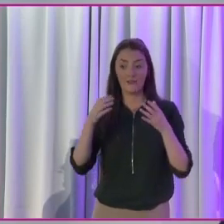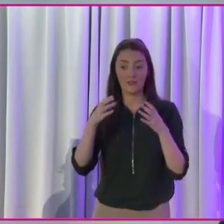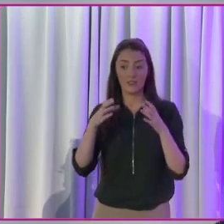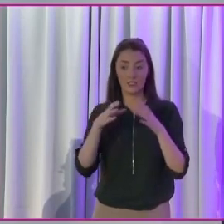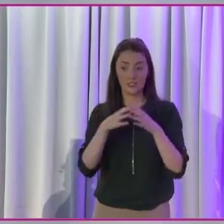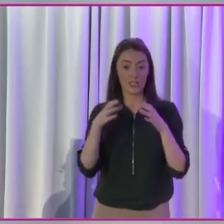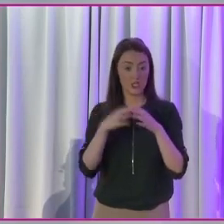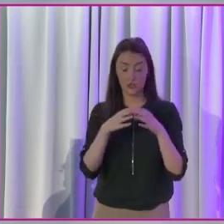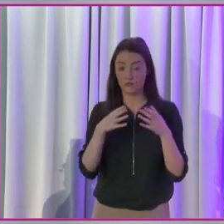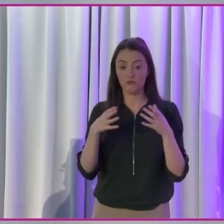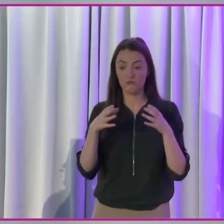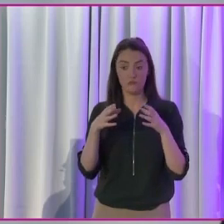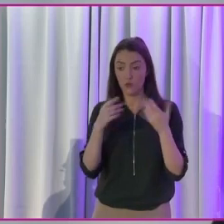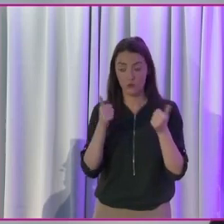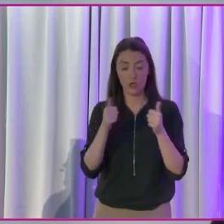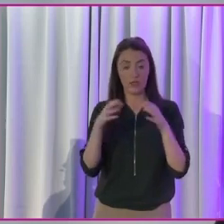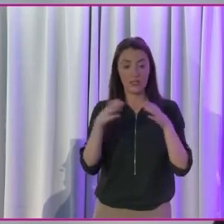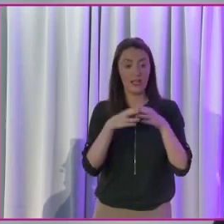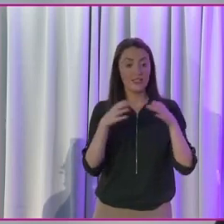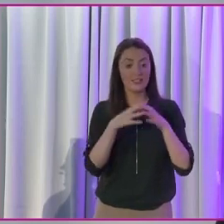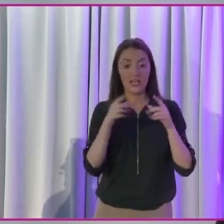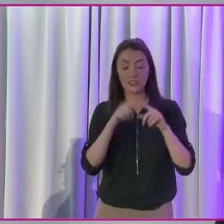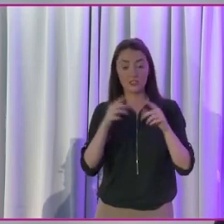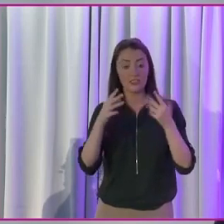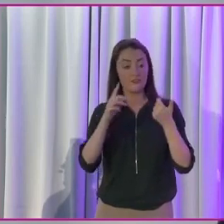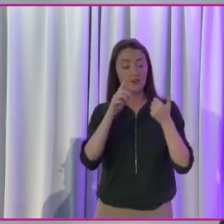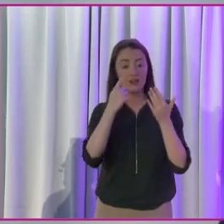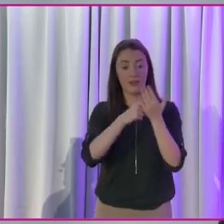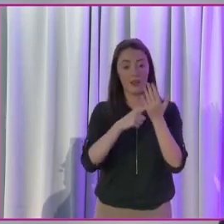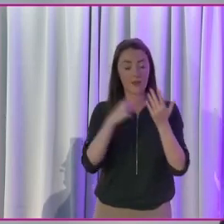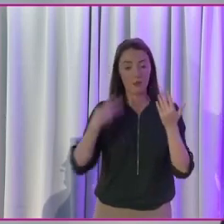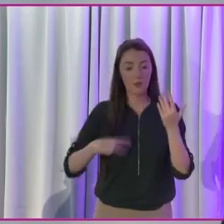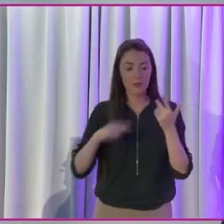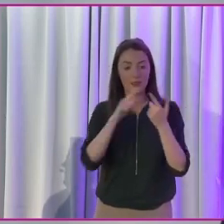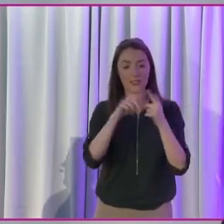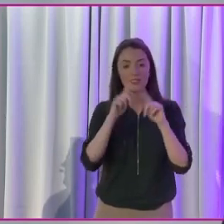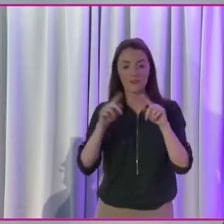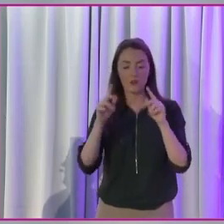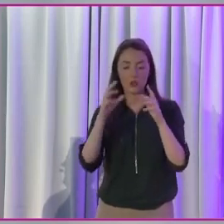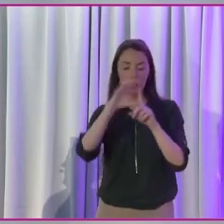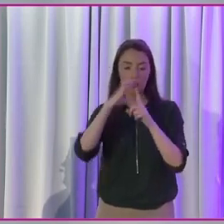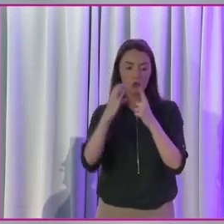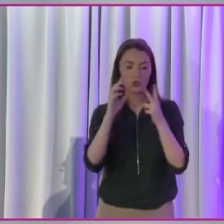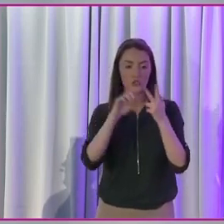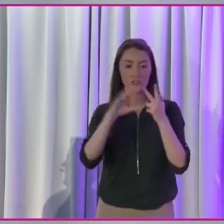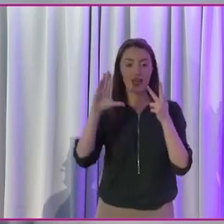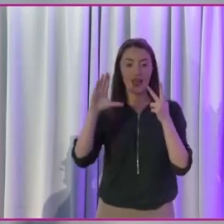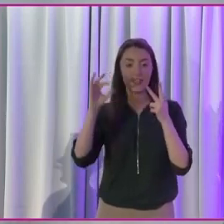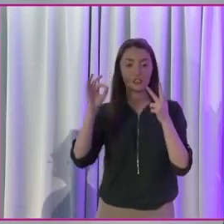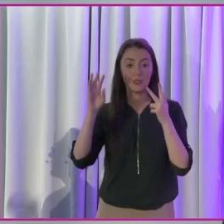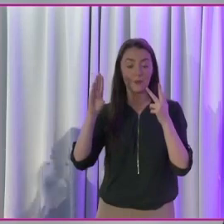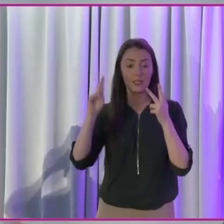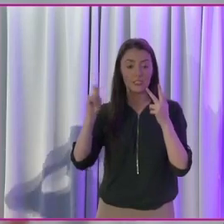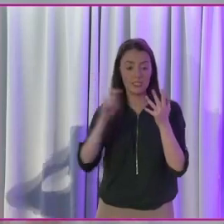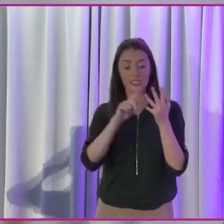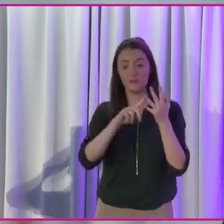you've said, on Labour Disability, Labour Women, Labour Intercultural, and Labour LGBT, and indeed Labour Youth. And all of those